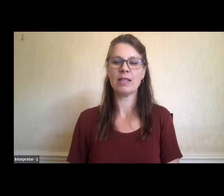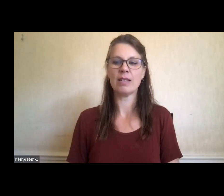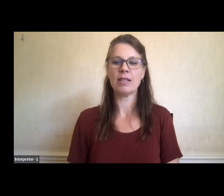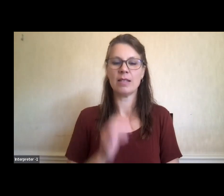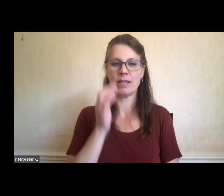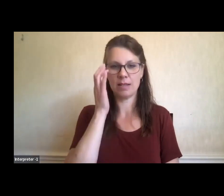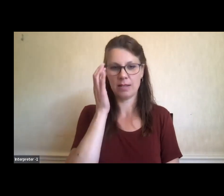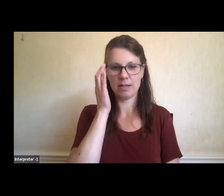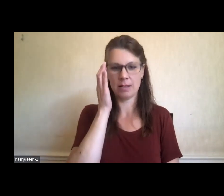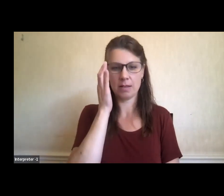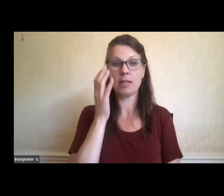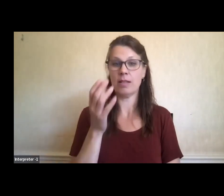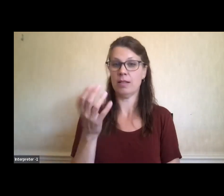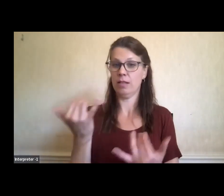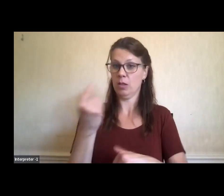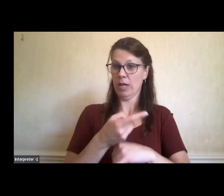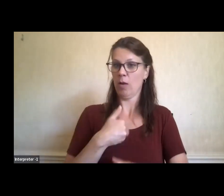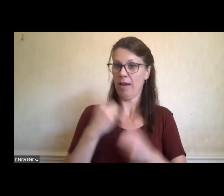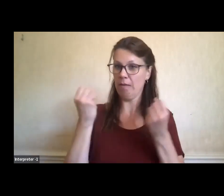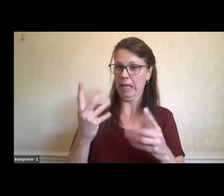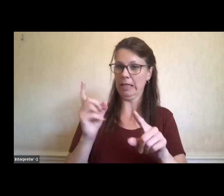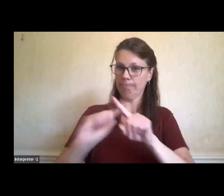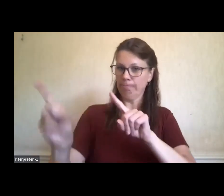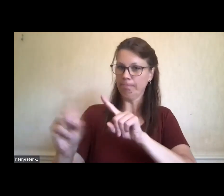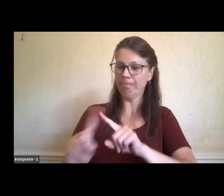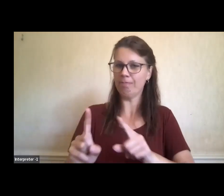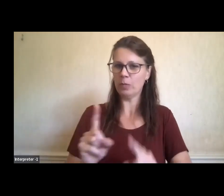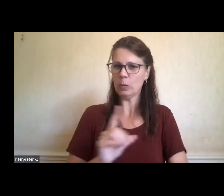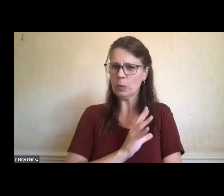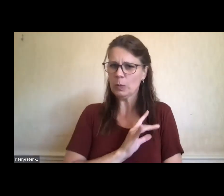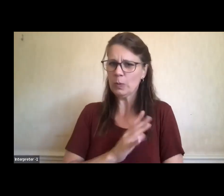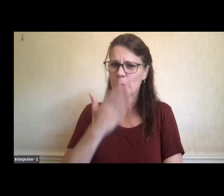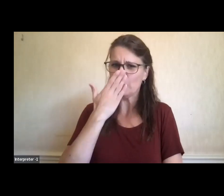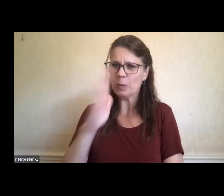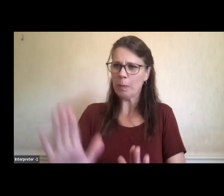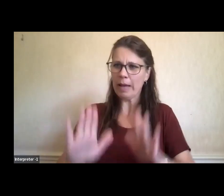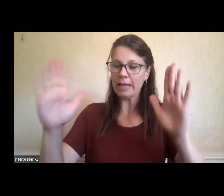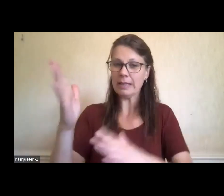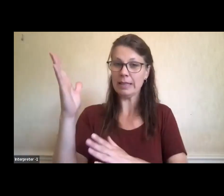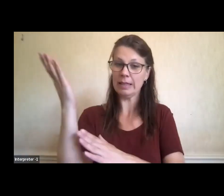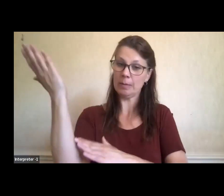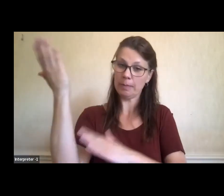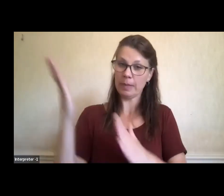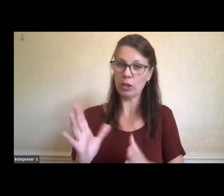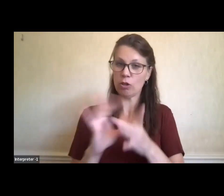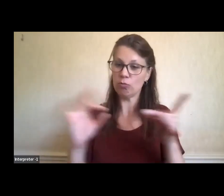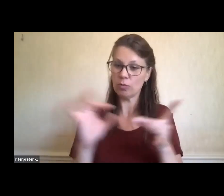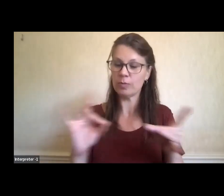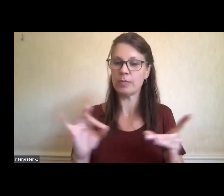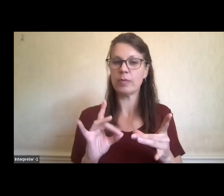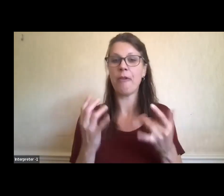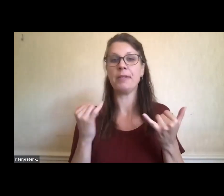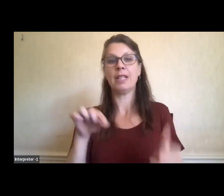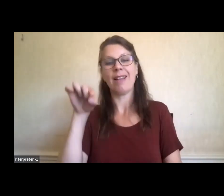esteemed speakers with us today. Decolonizing the Shoreline is really an effort to help us understand how